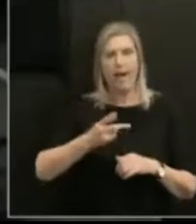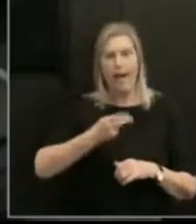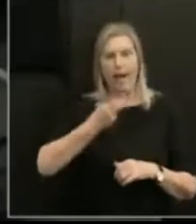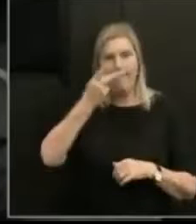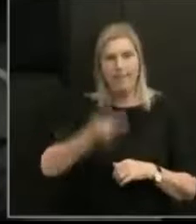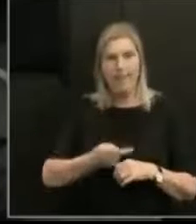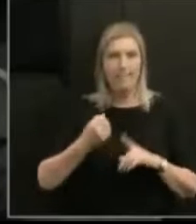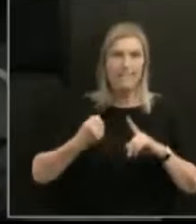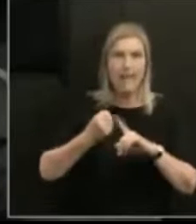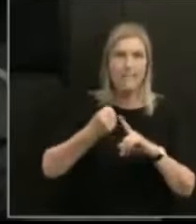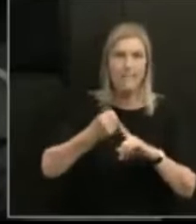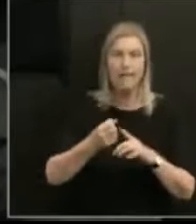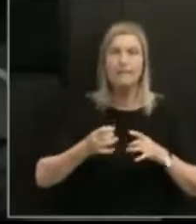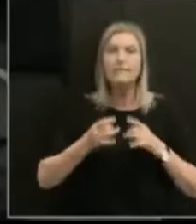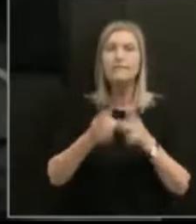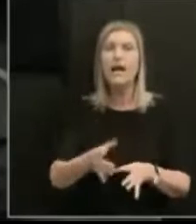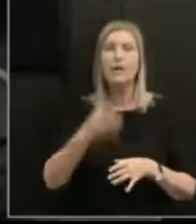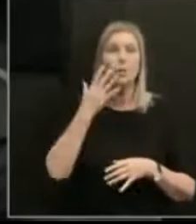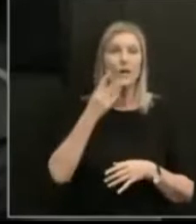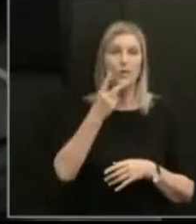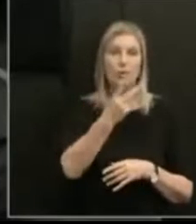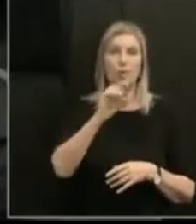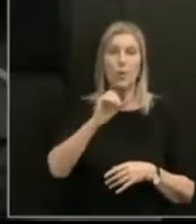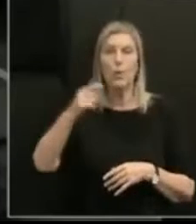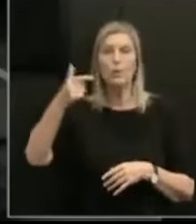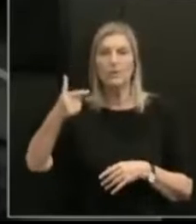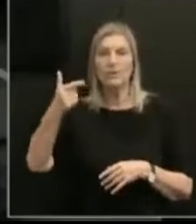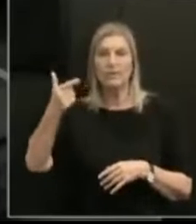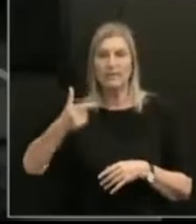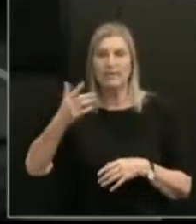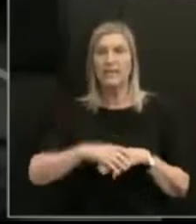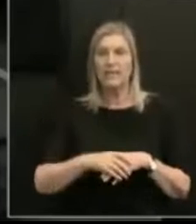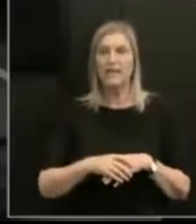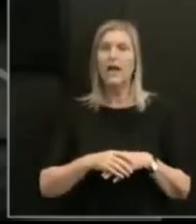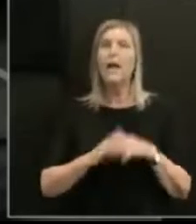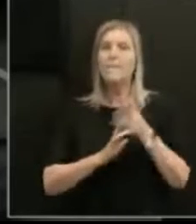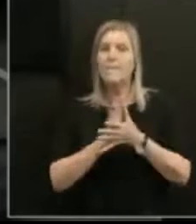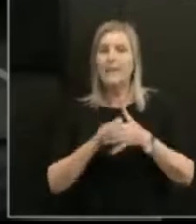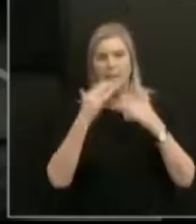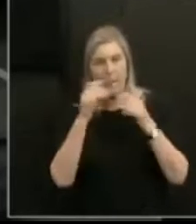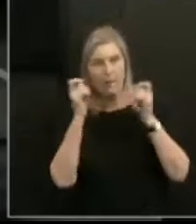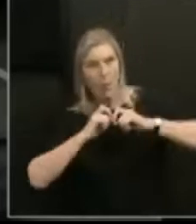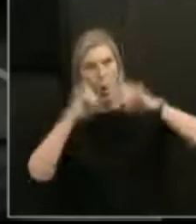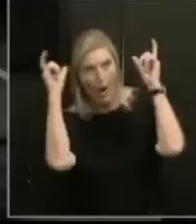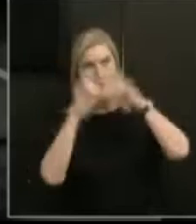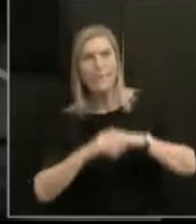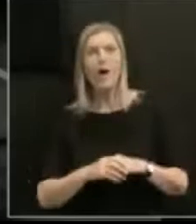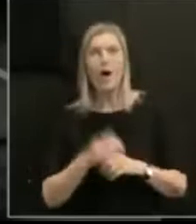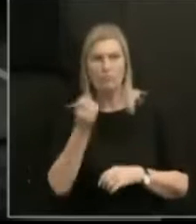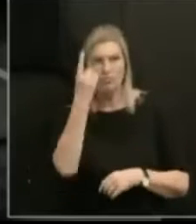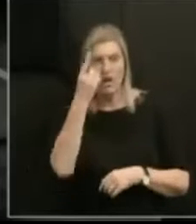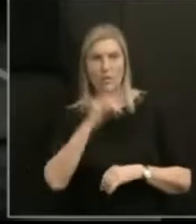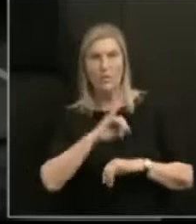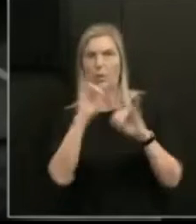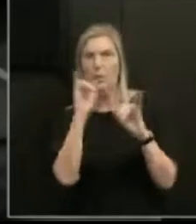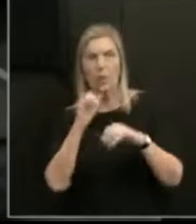launched in 2017 contributed to greater public awareness about the nature and extent of the